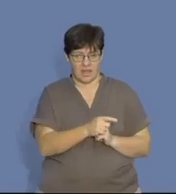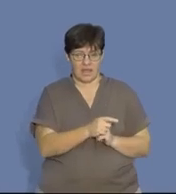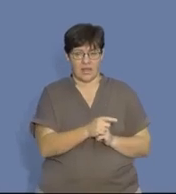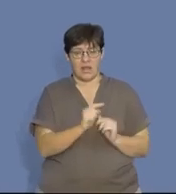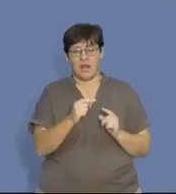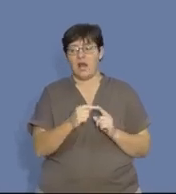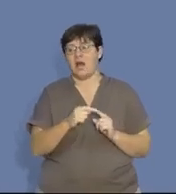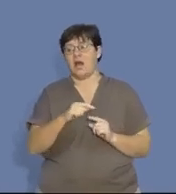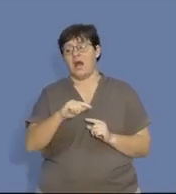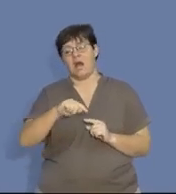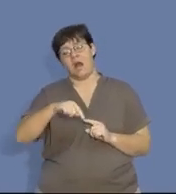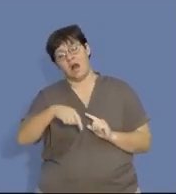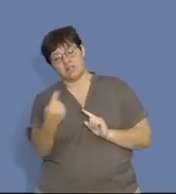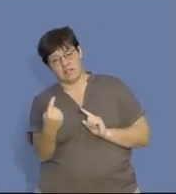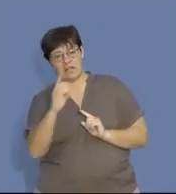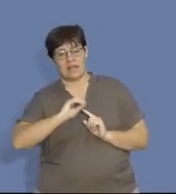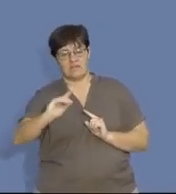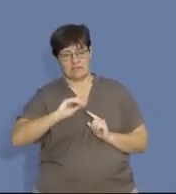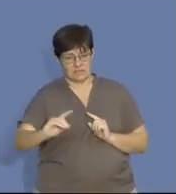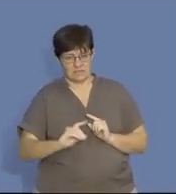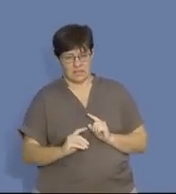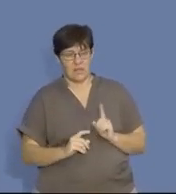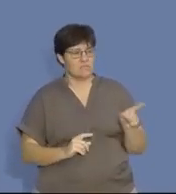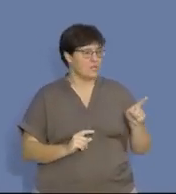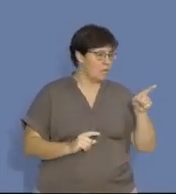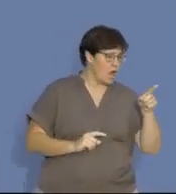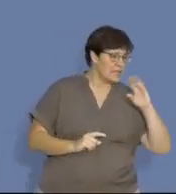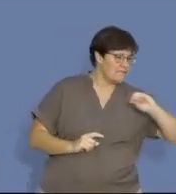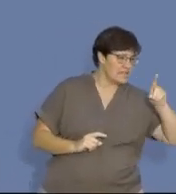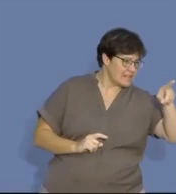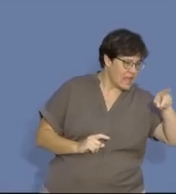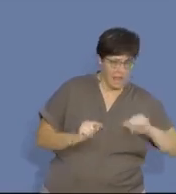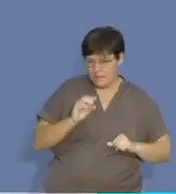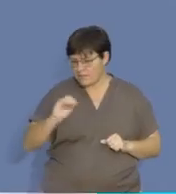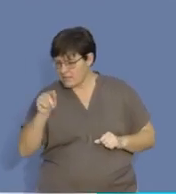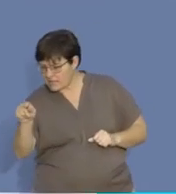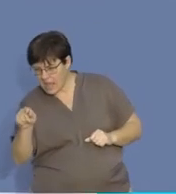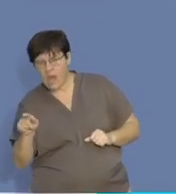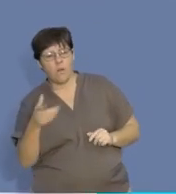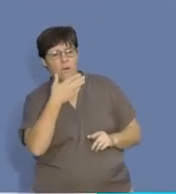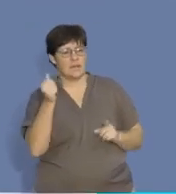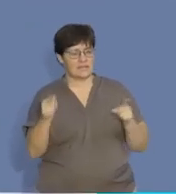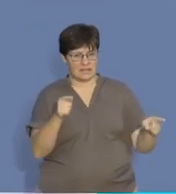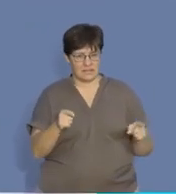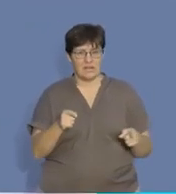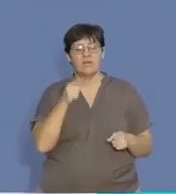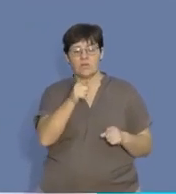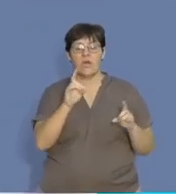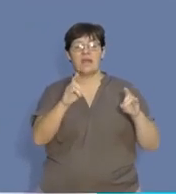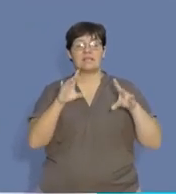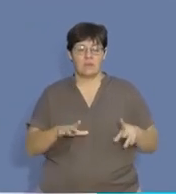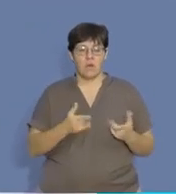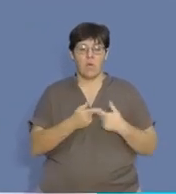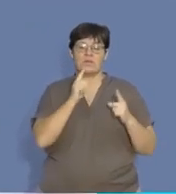alternate investment, right? And in most cases, the alternate investment that your